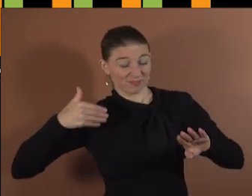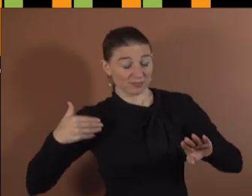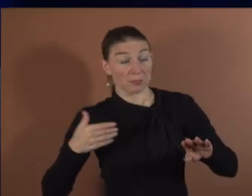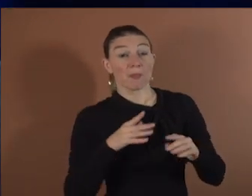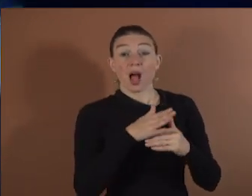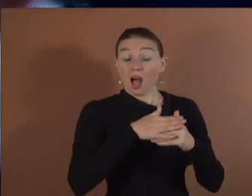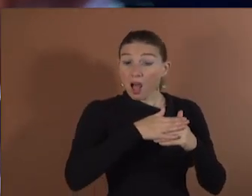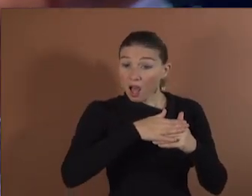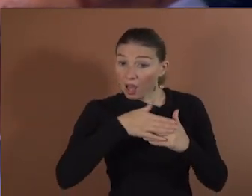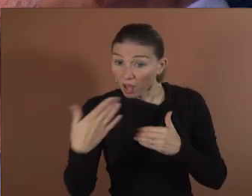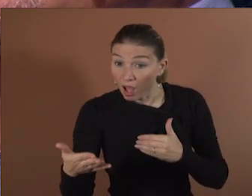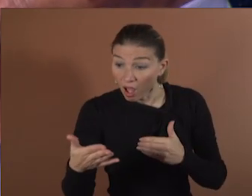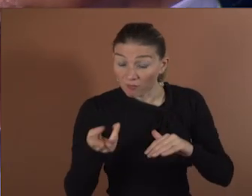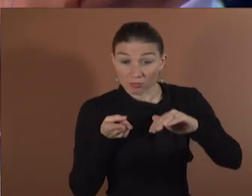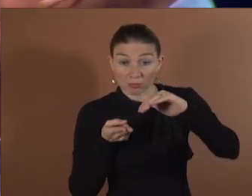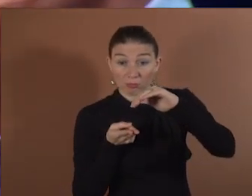results,